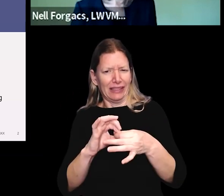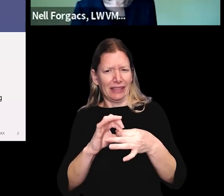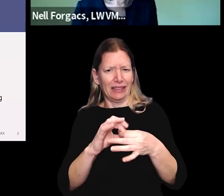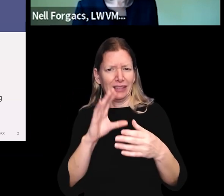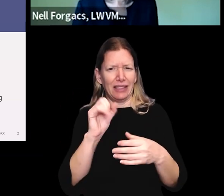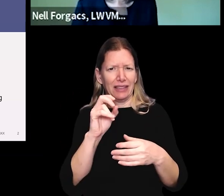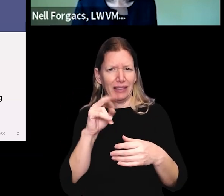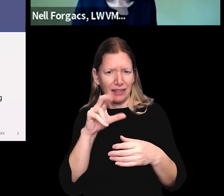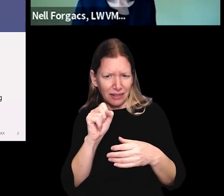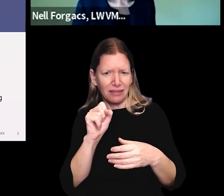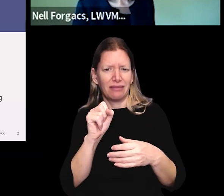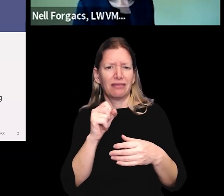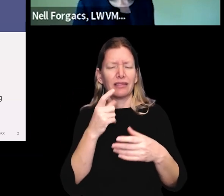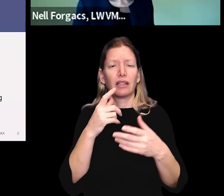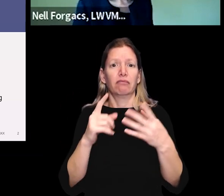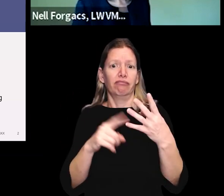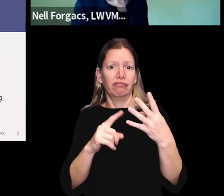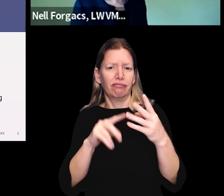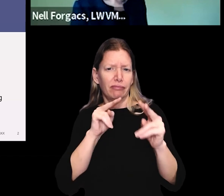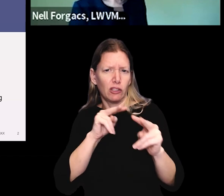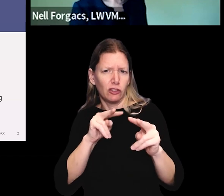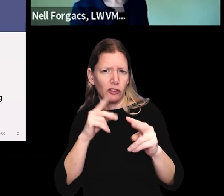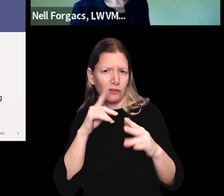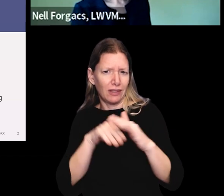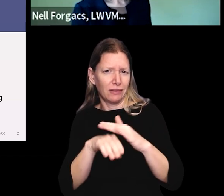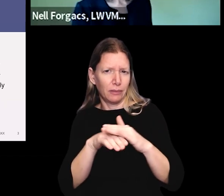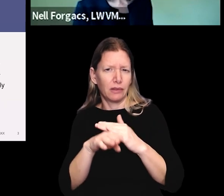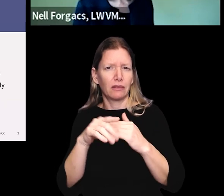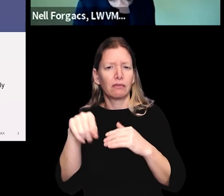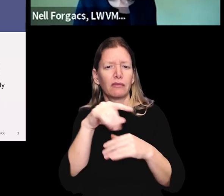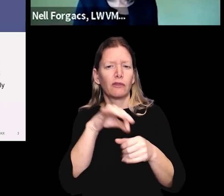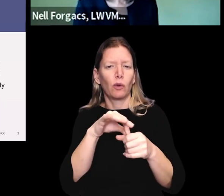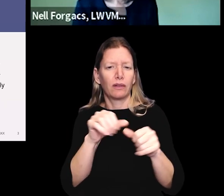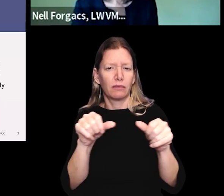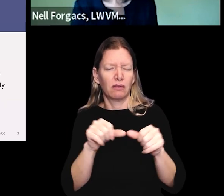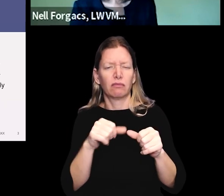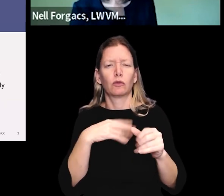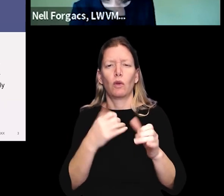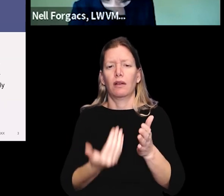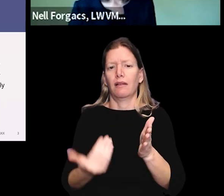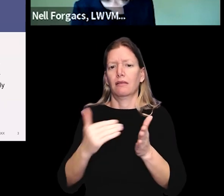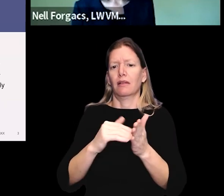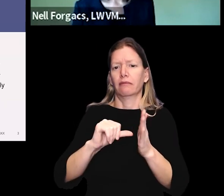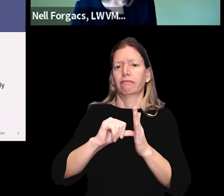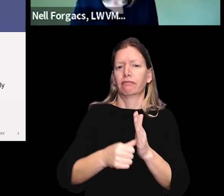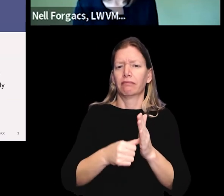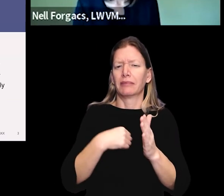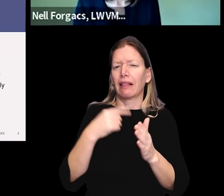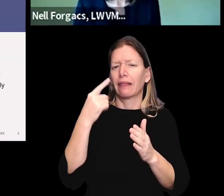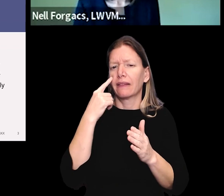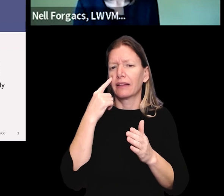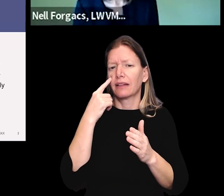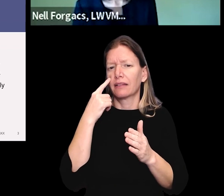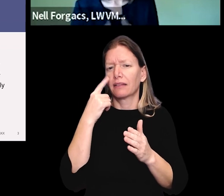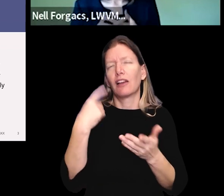voting, and monitoring the polls for accessibility. I did just want to highlight again,